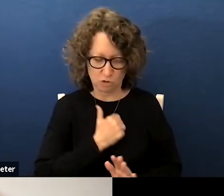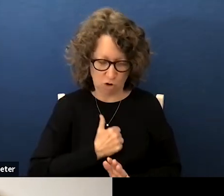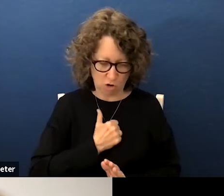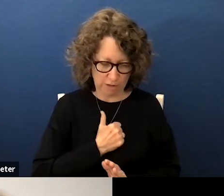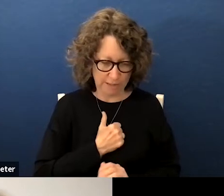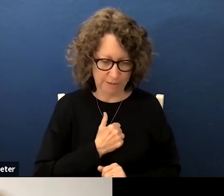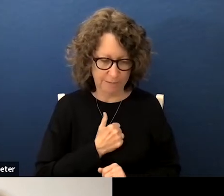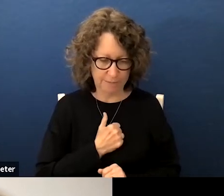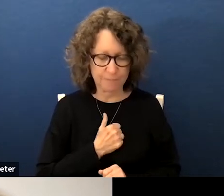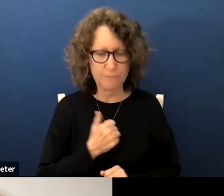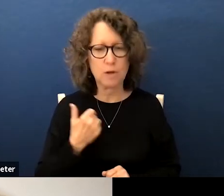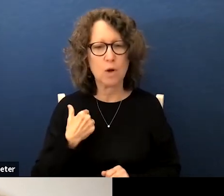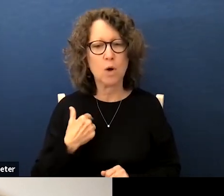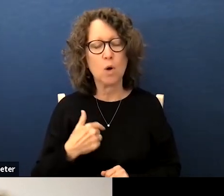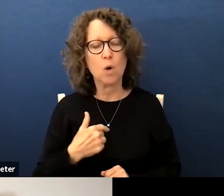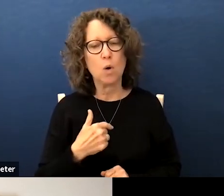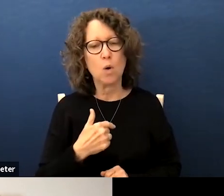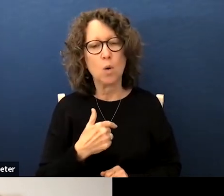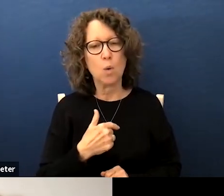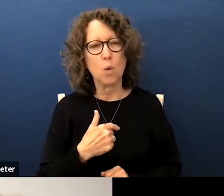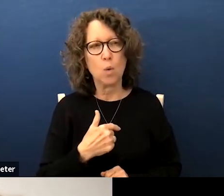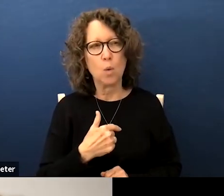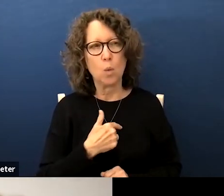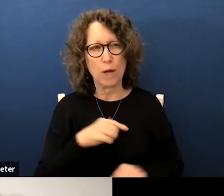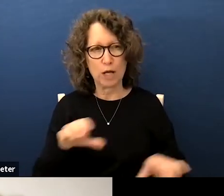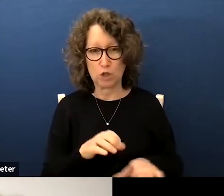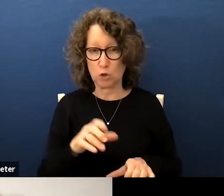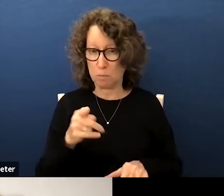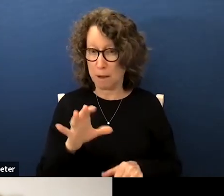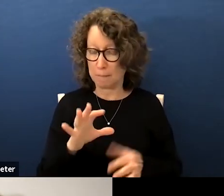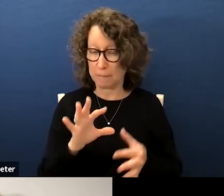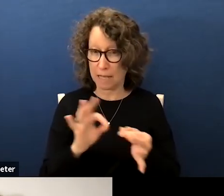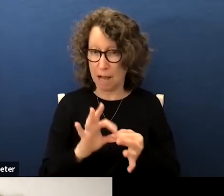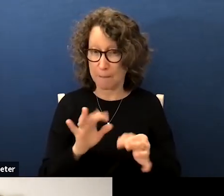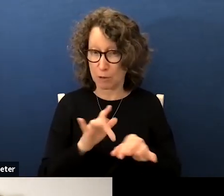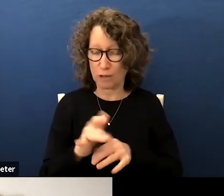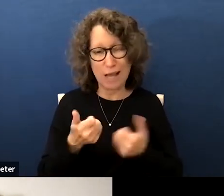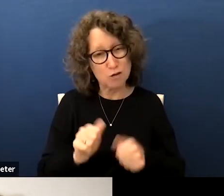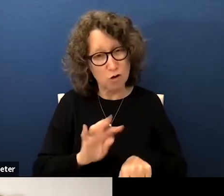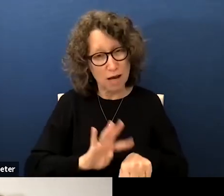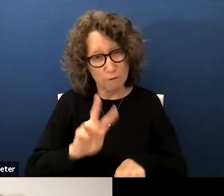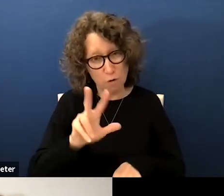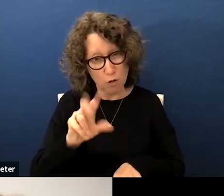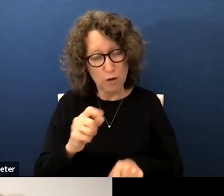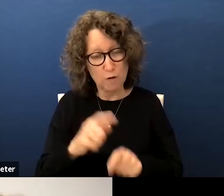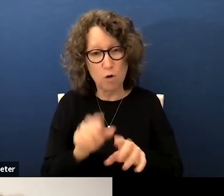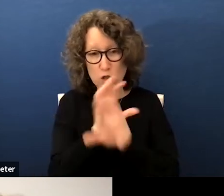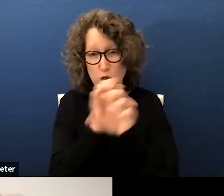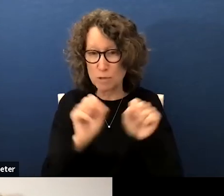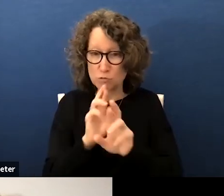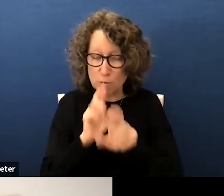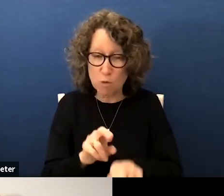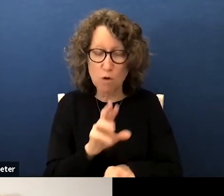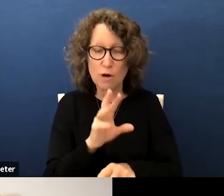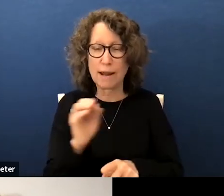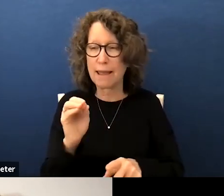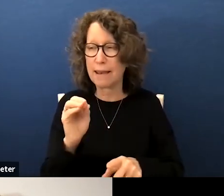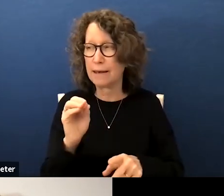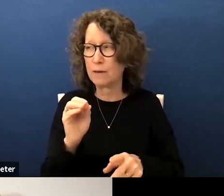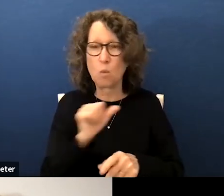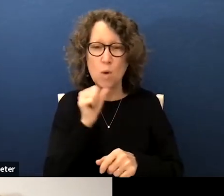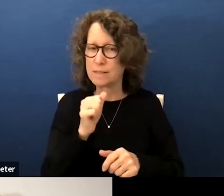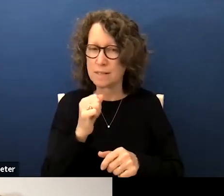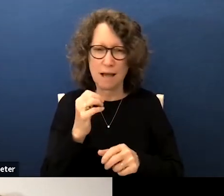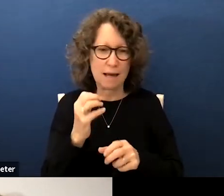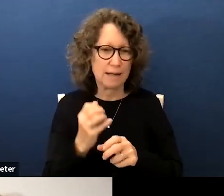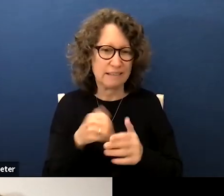sorry when we uh when we doing public comment earlier i tried to get on at 4 30 for the super attendance report and wasn't